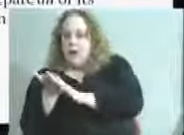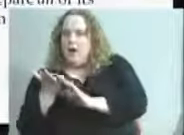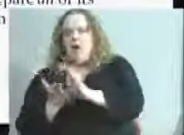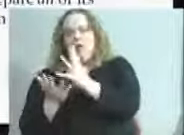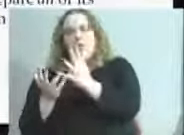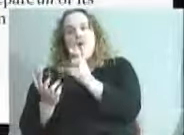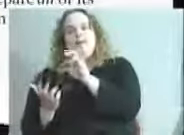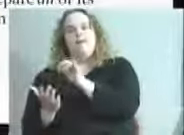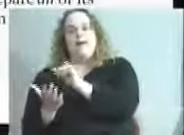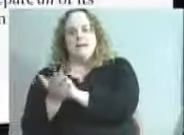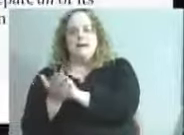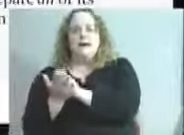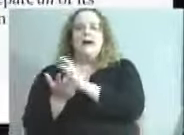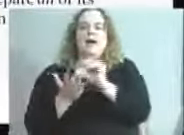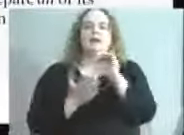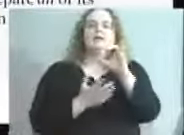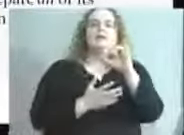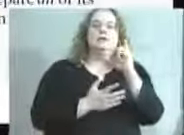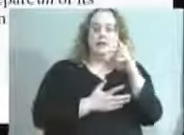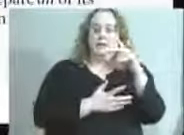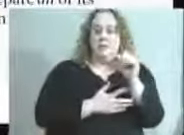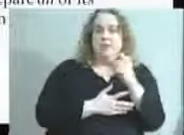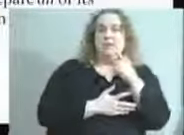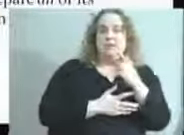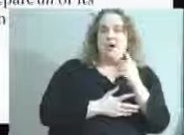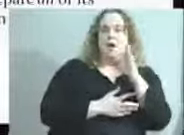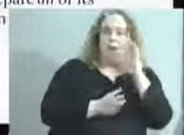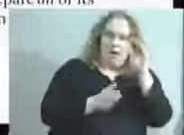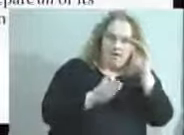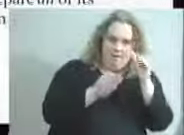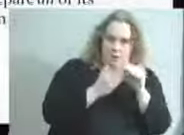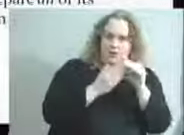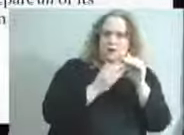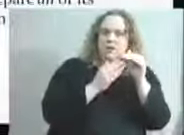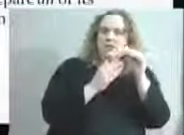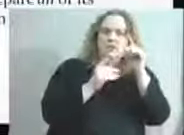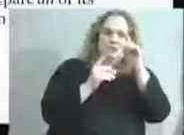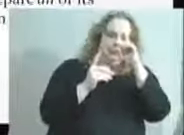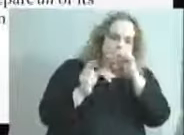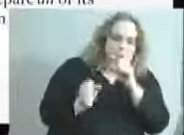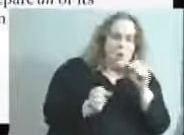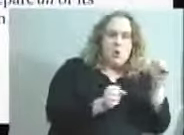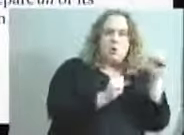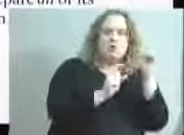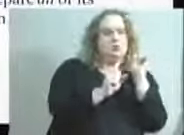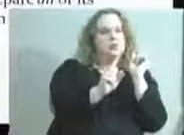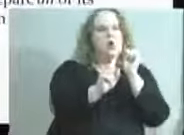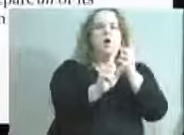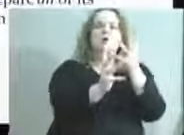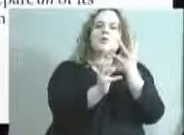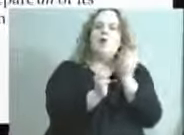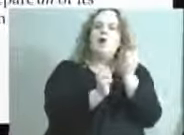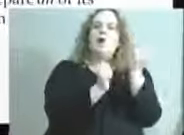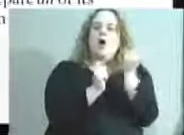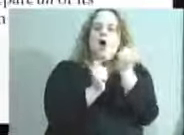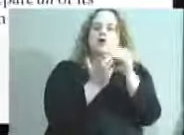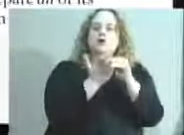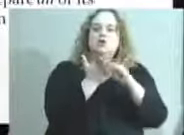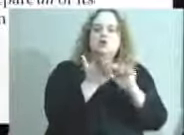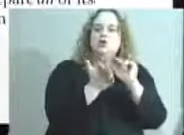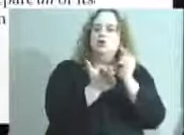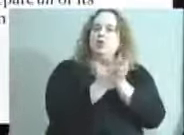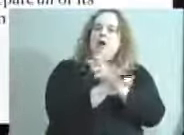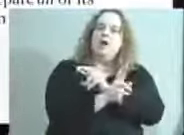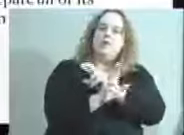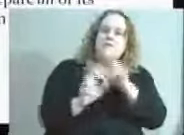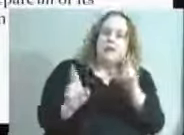focus on the goals and strategy to prepare all of its students for college, career, and life in a globally competitive environment. So, we're